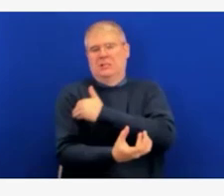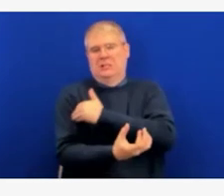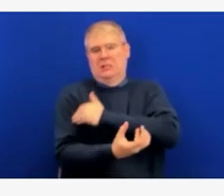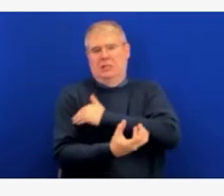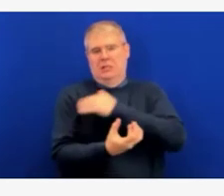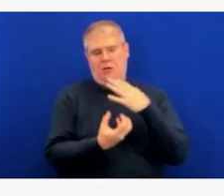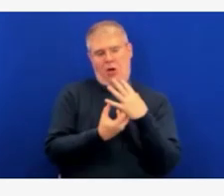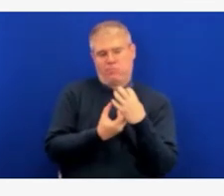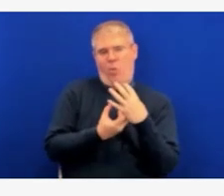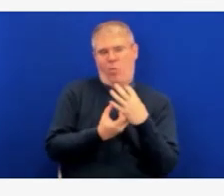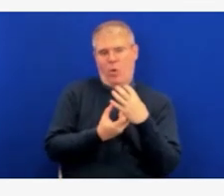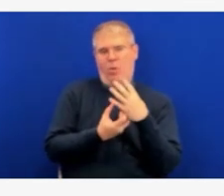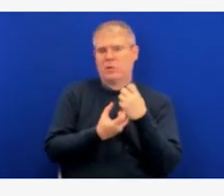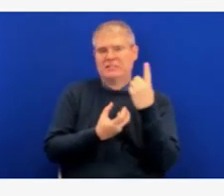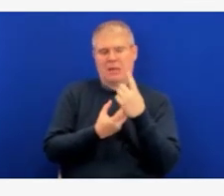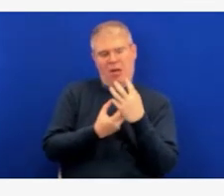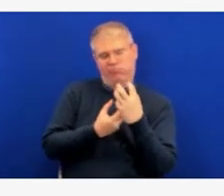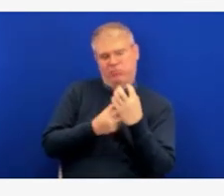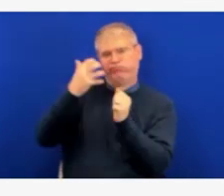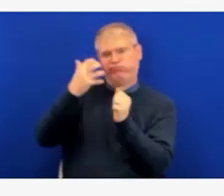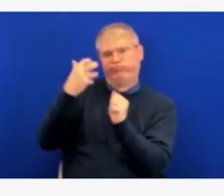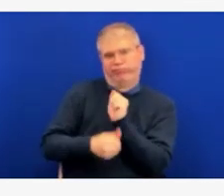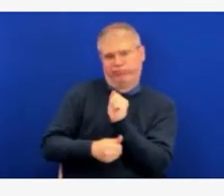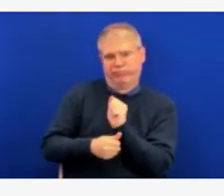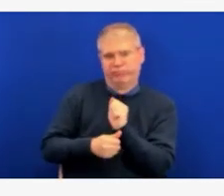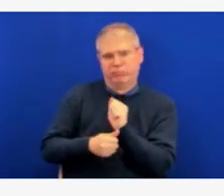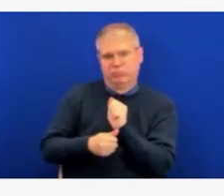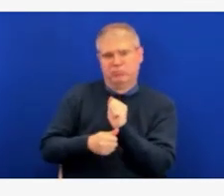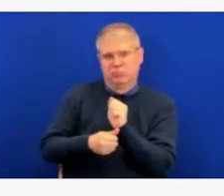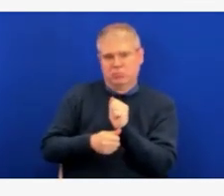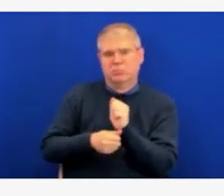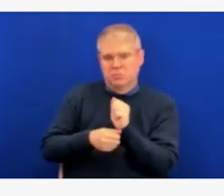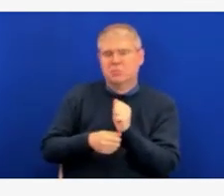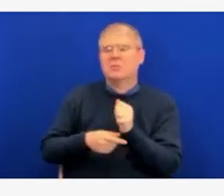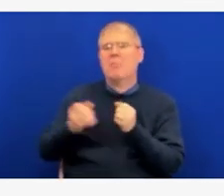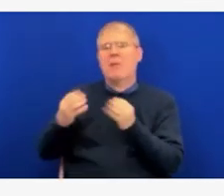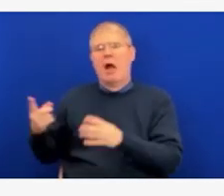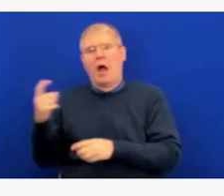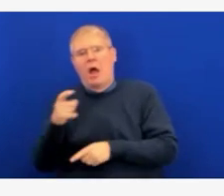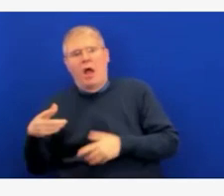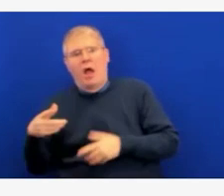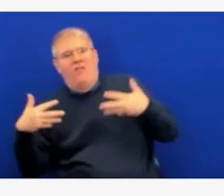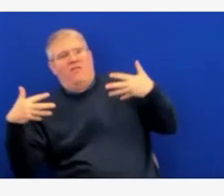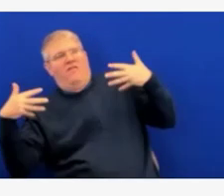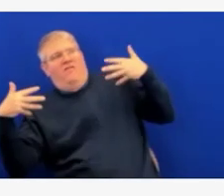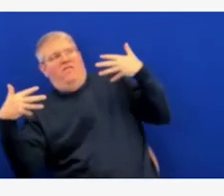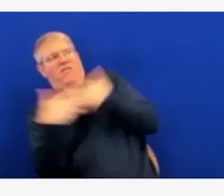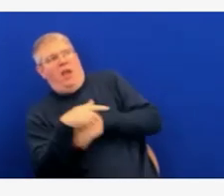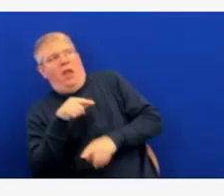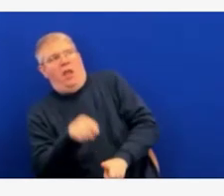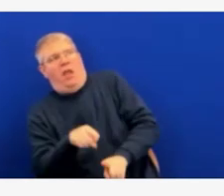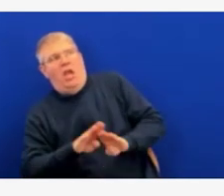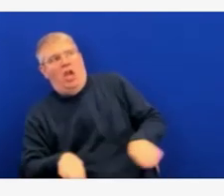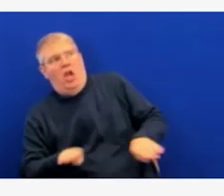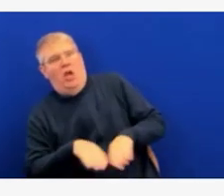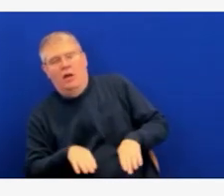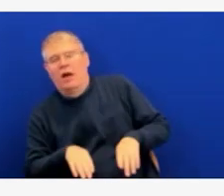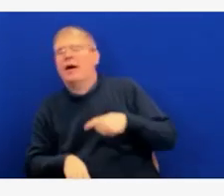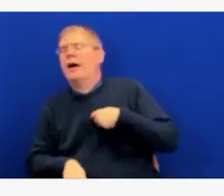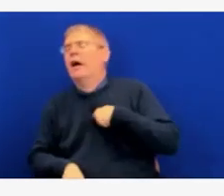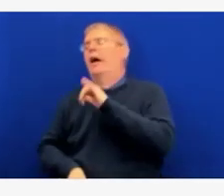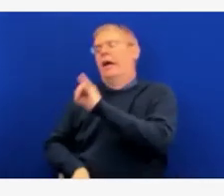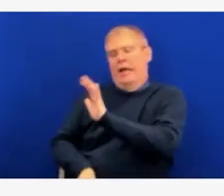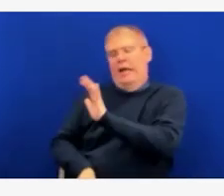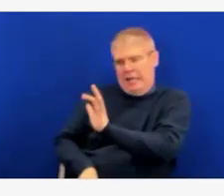in the male gender. These things were identified as studies continued following people who were being vaccinated for COVID disease.